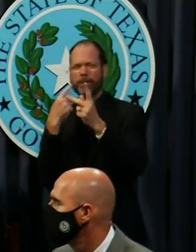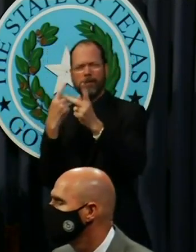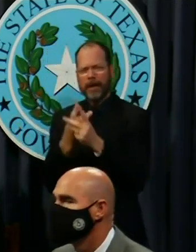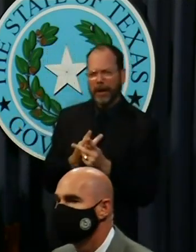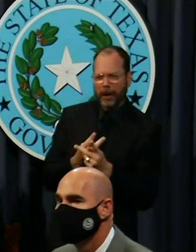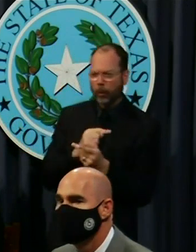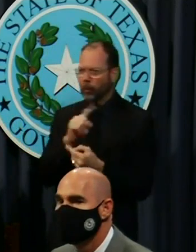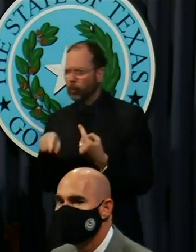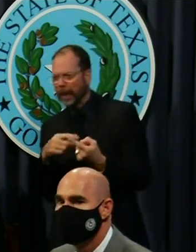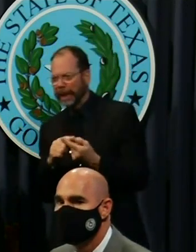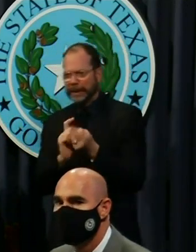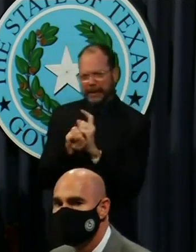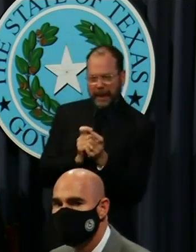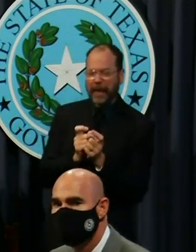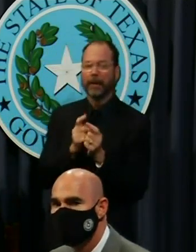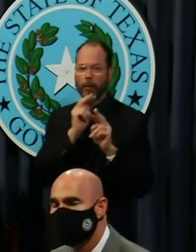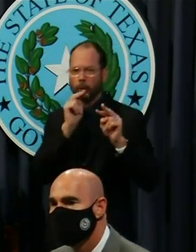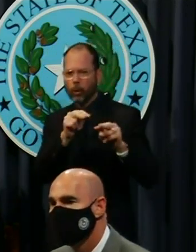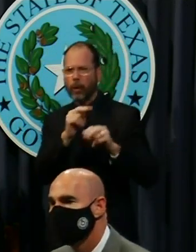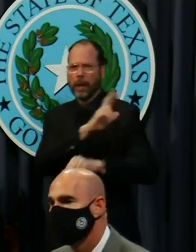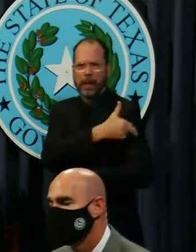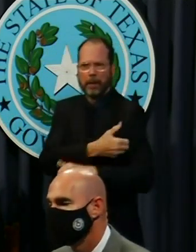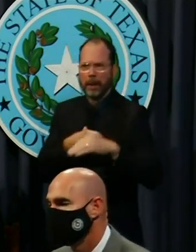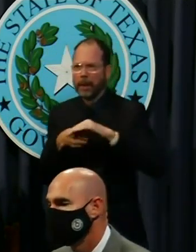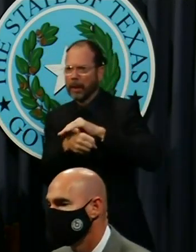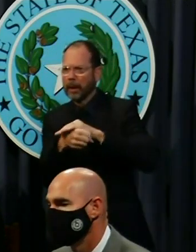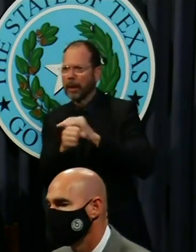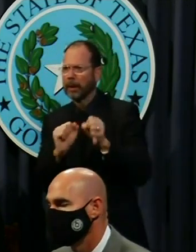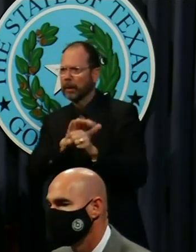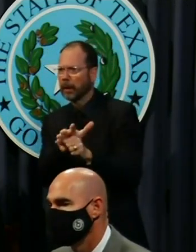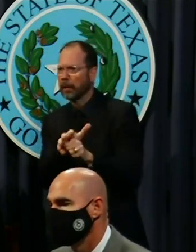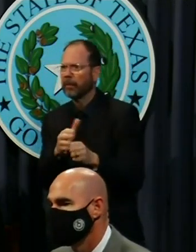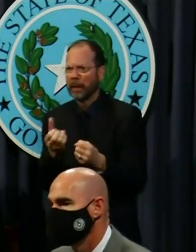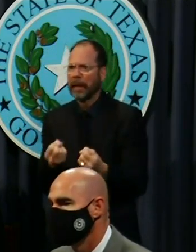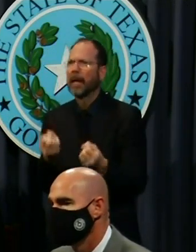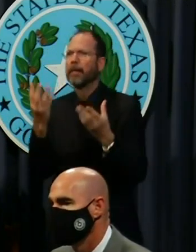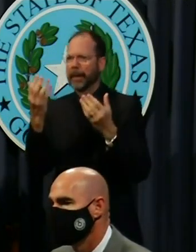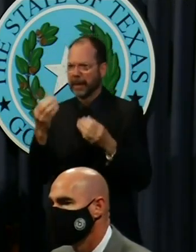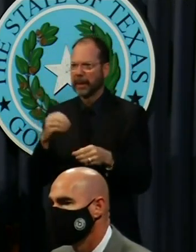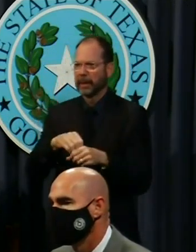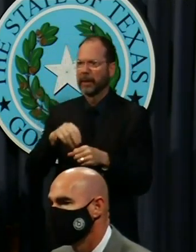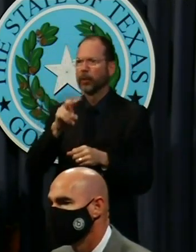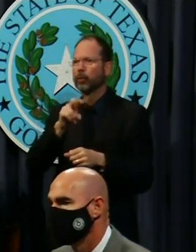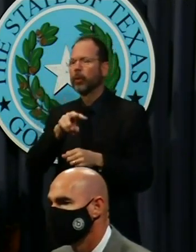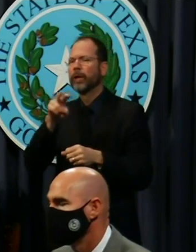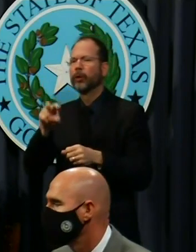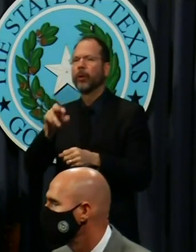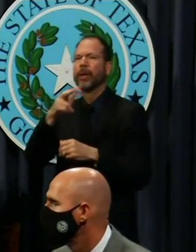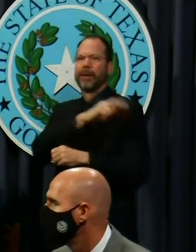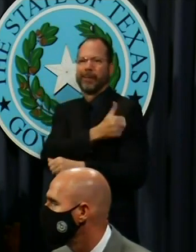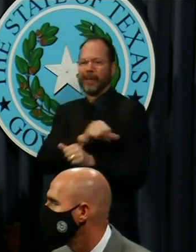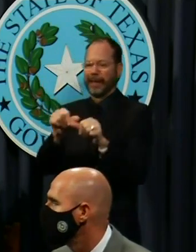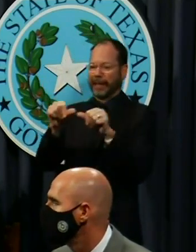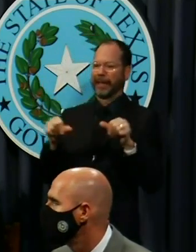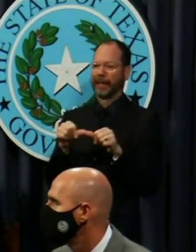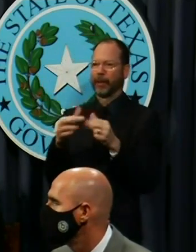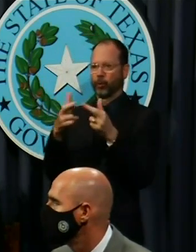on hospitalizations of COVID patients in the 22 hospital regions in Texas.